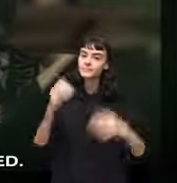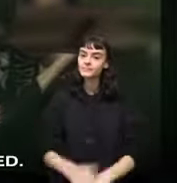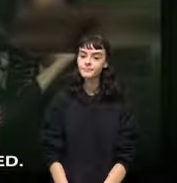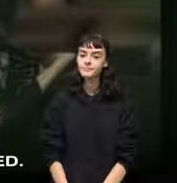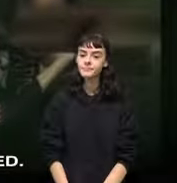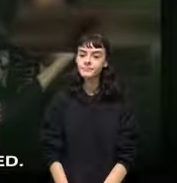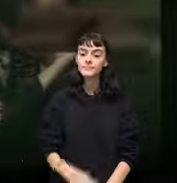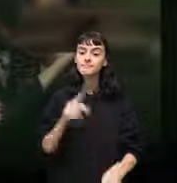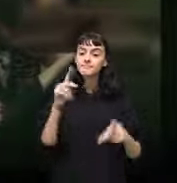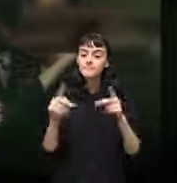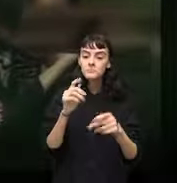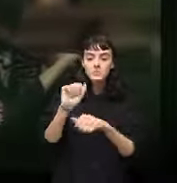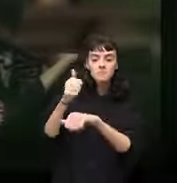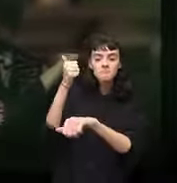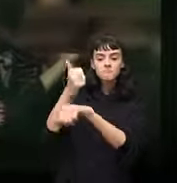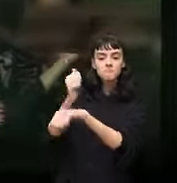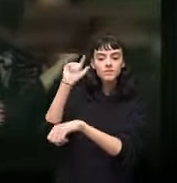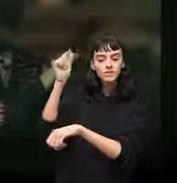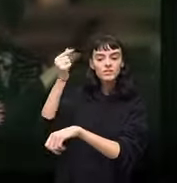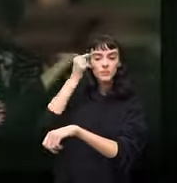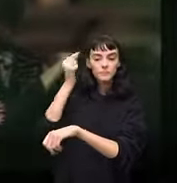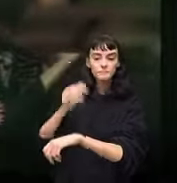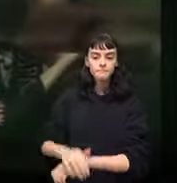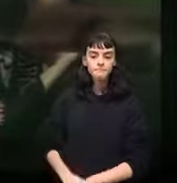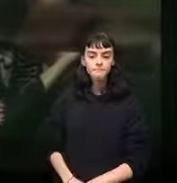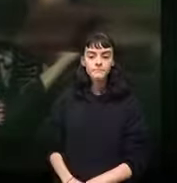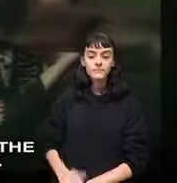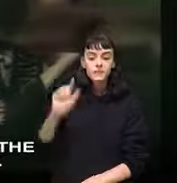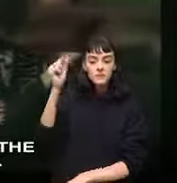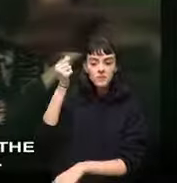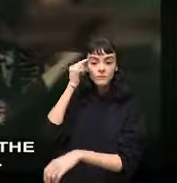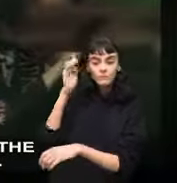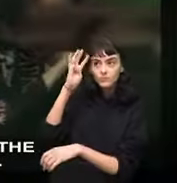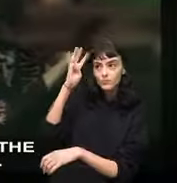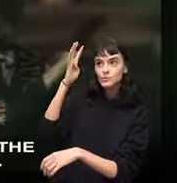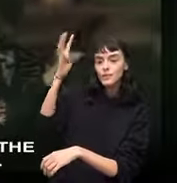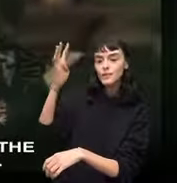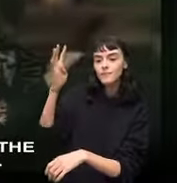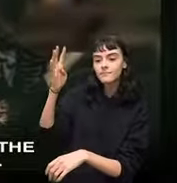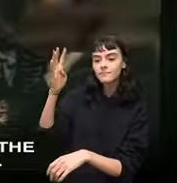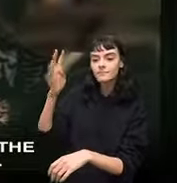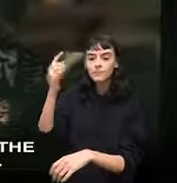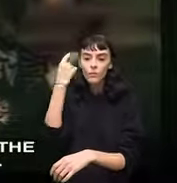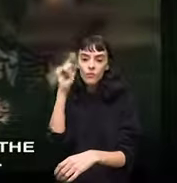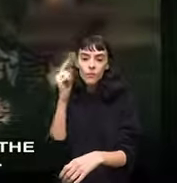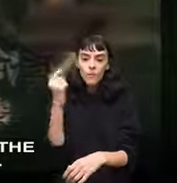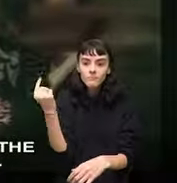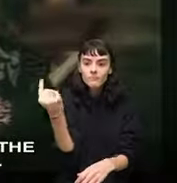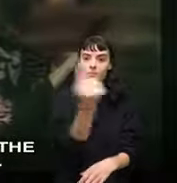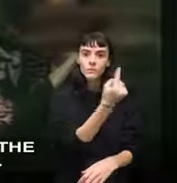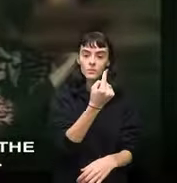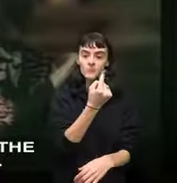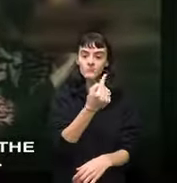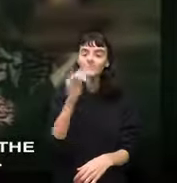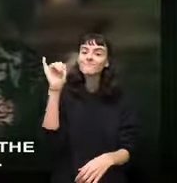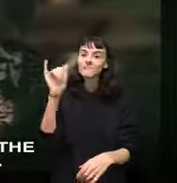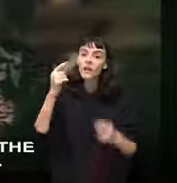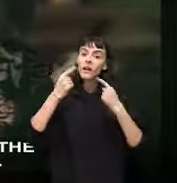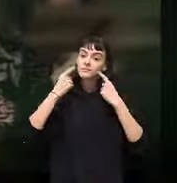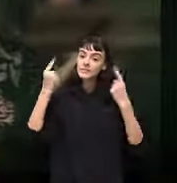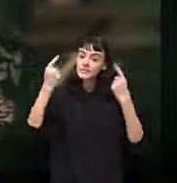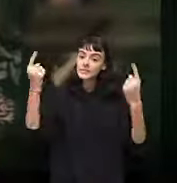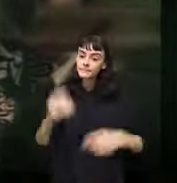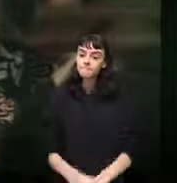succeeded it set out to establish a government that was by the people for the people and it